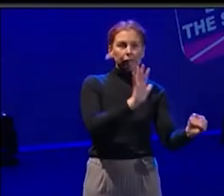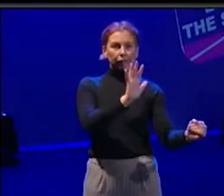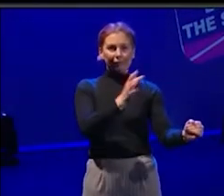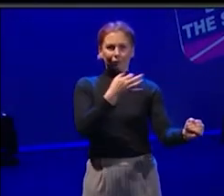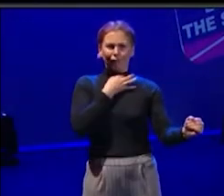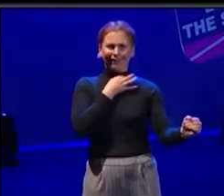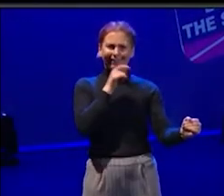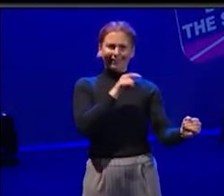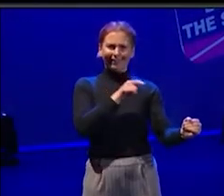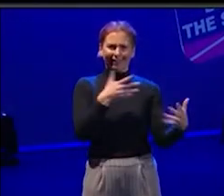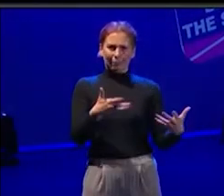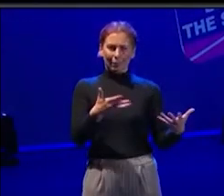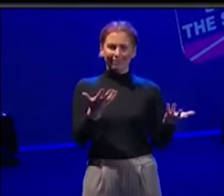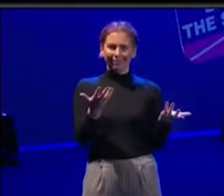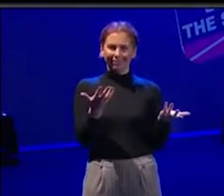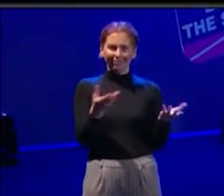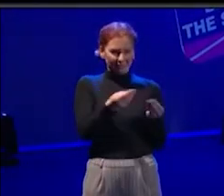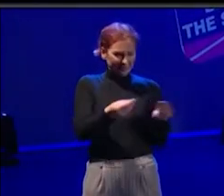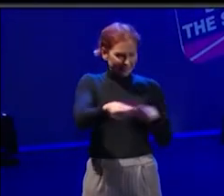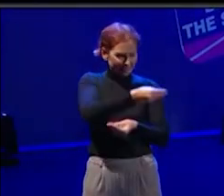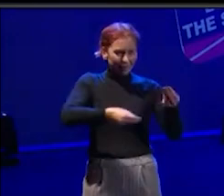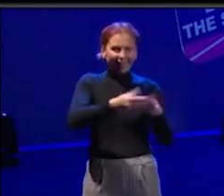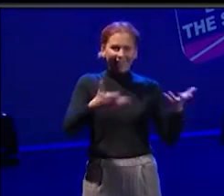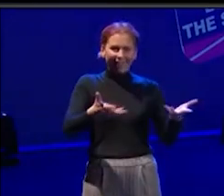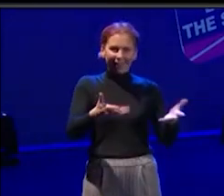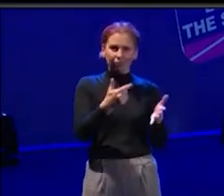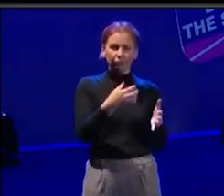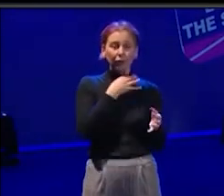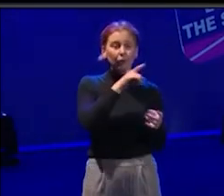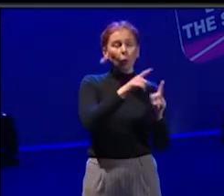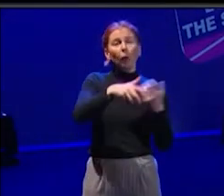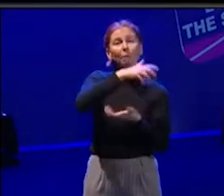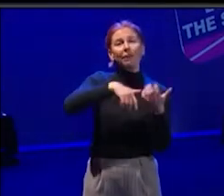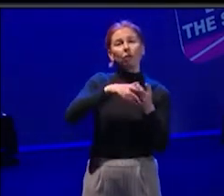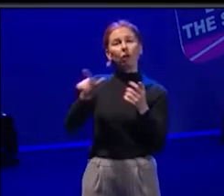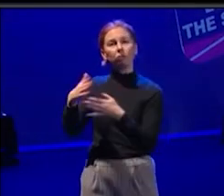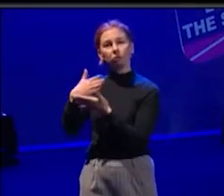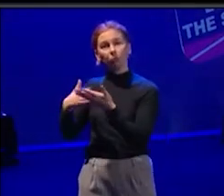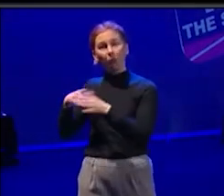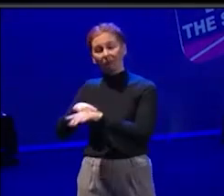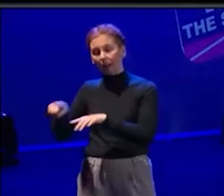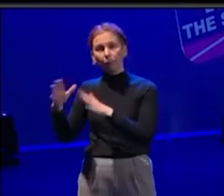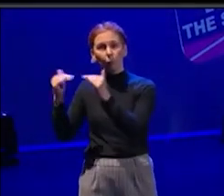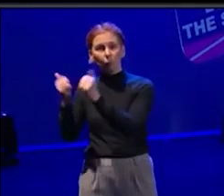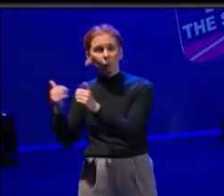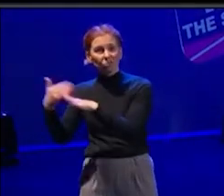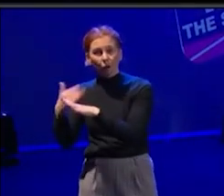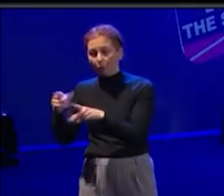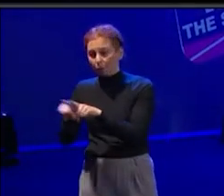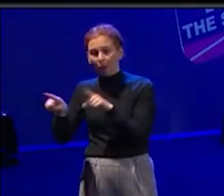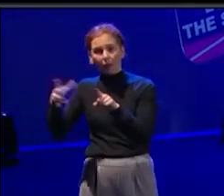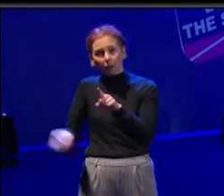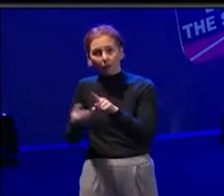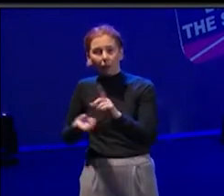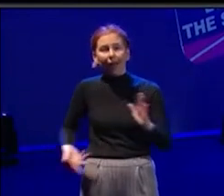this climate. I think having a mix of something that is like a part-time job on a weekend or something that could supplement the freelance work is